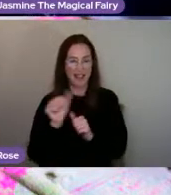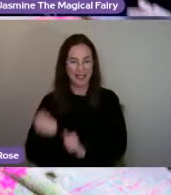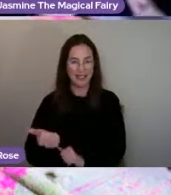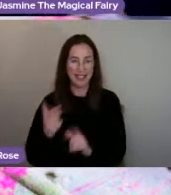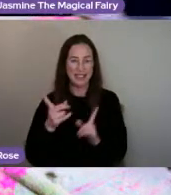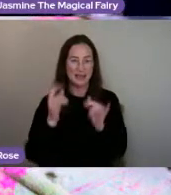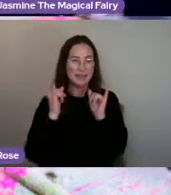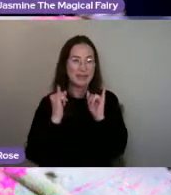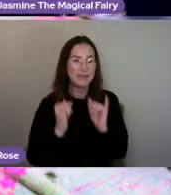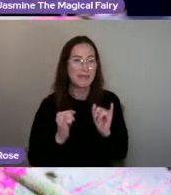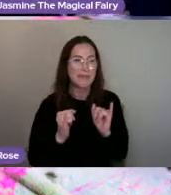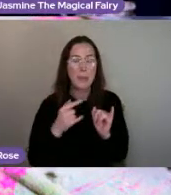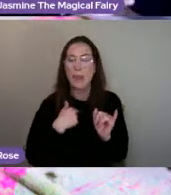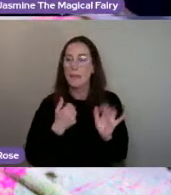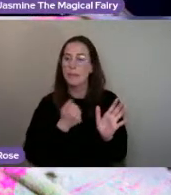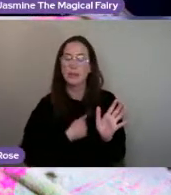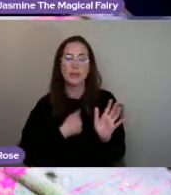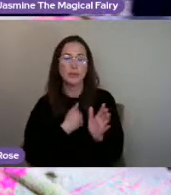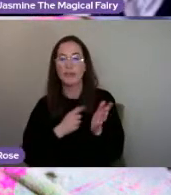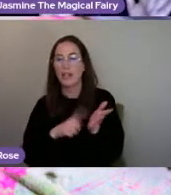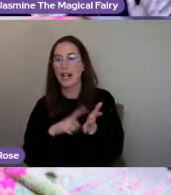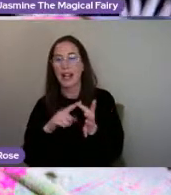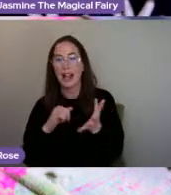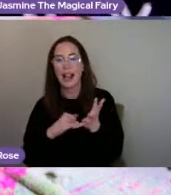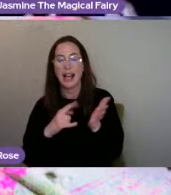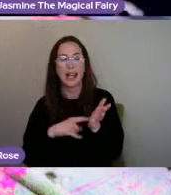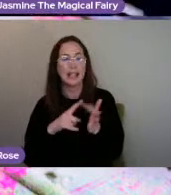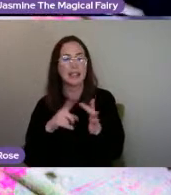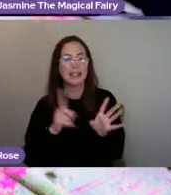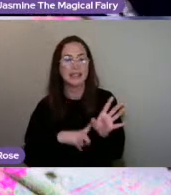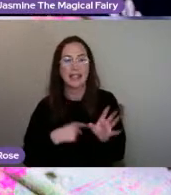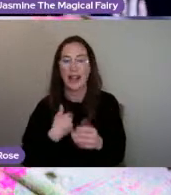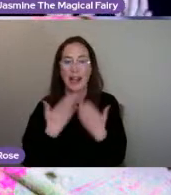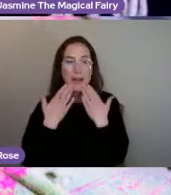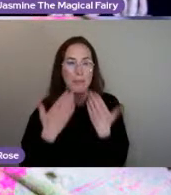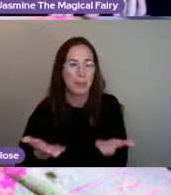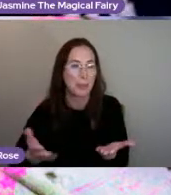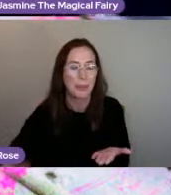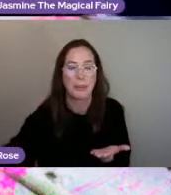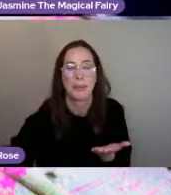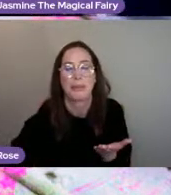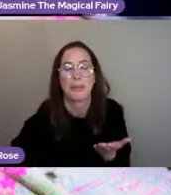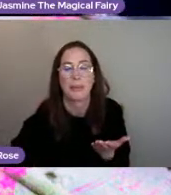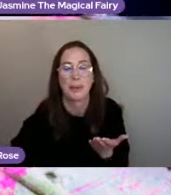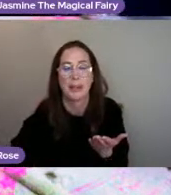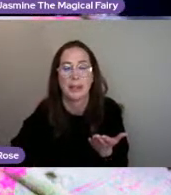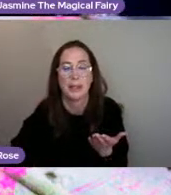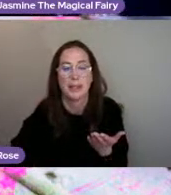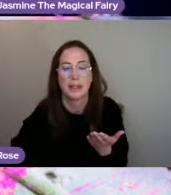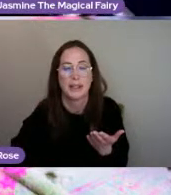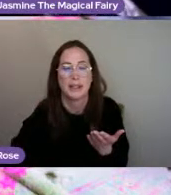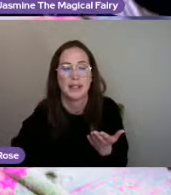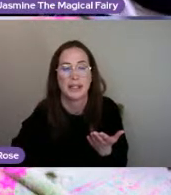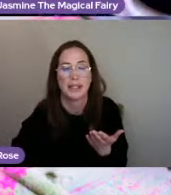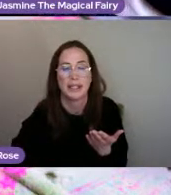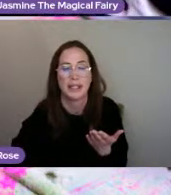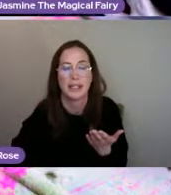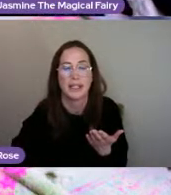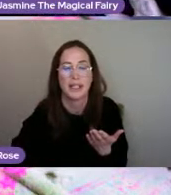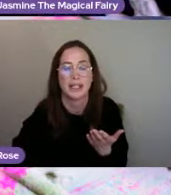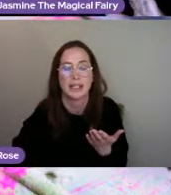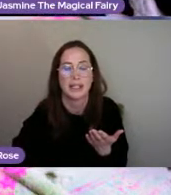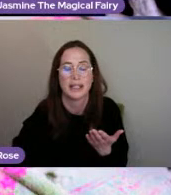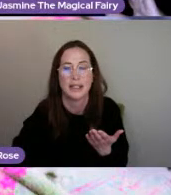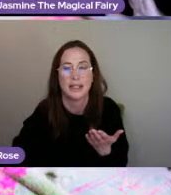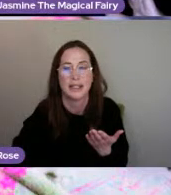Unfortunately, I'm so sorry, Leslie. I don't have the script here, so I don't know anything about your art, I'm afraid, but